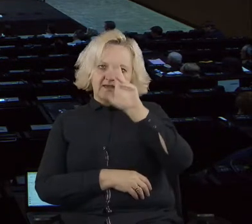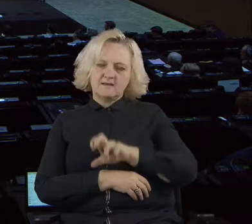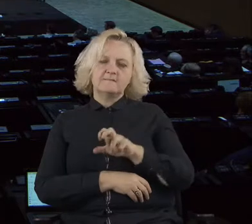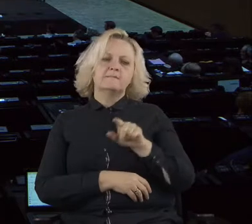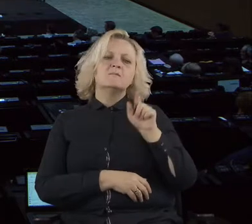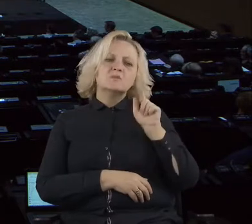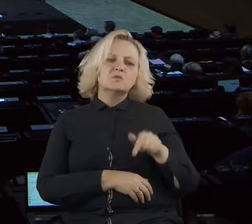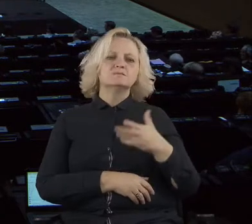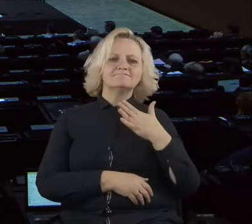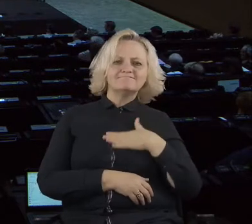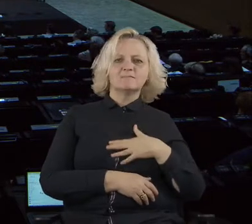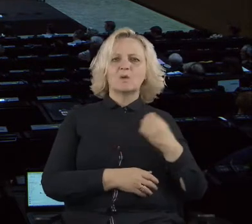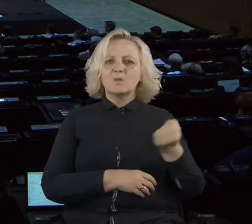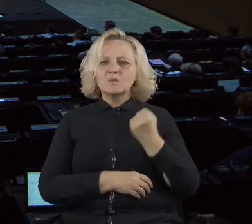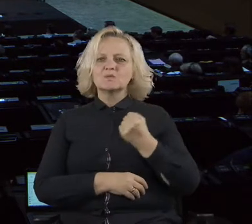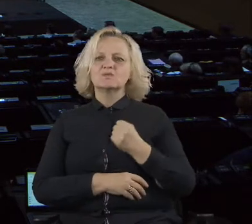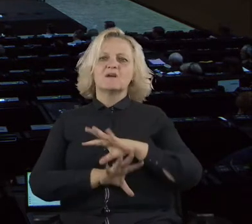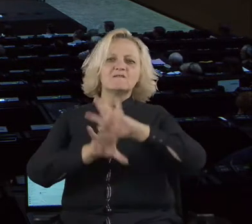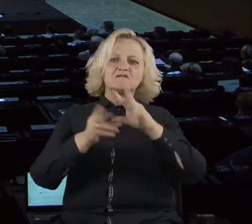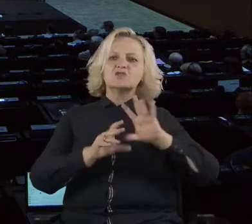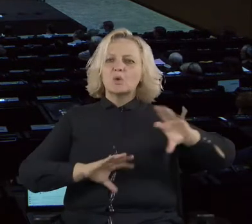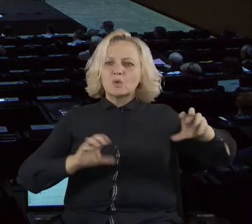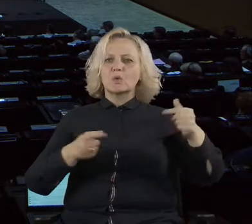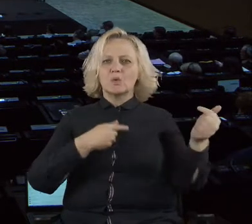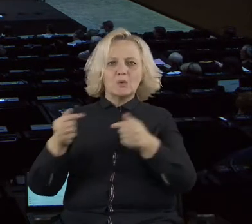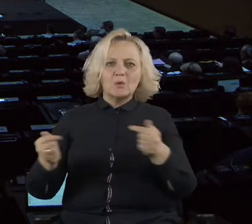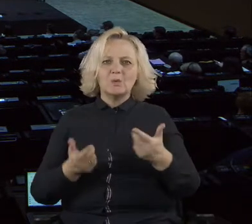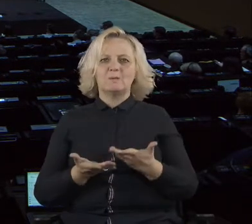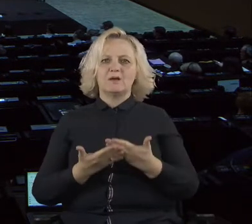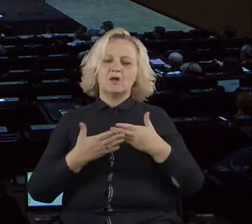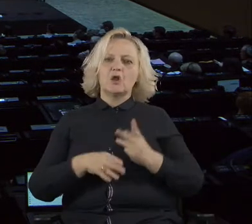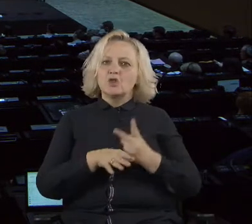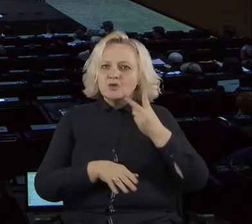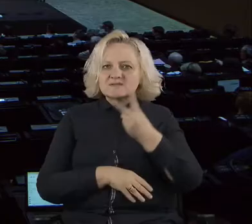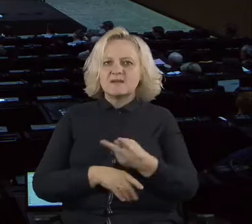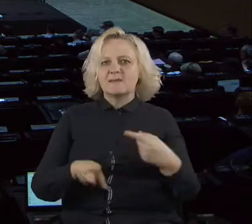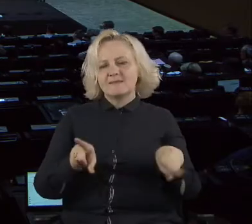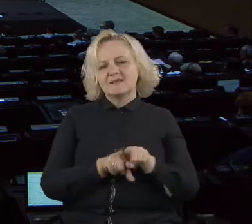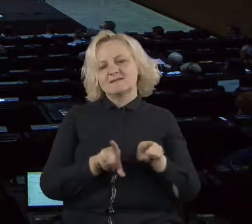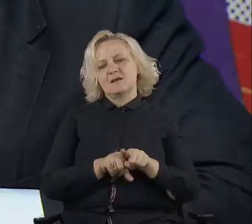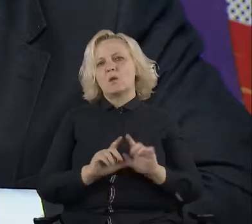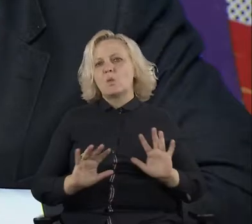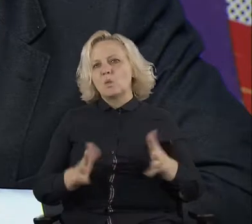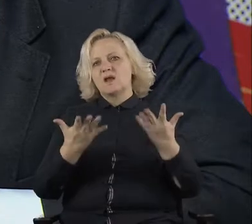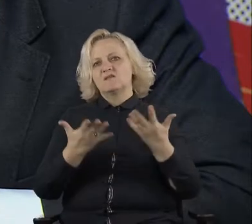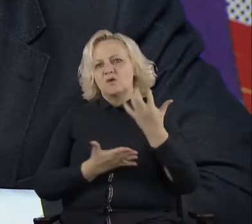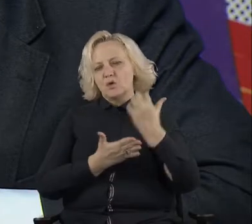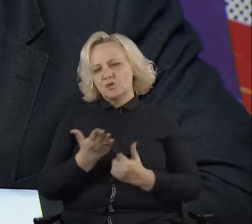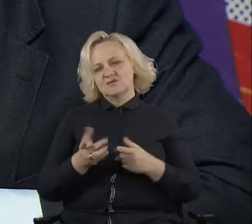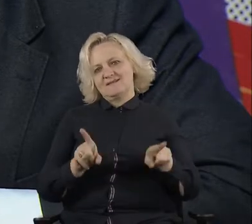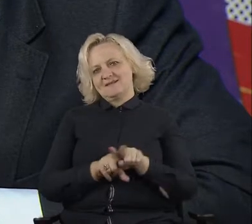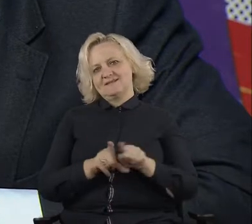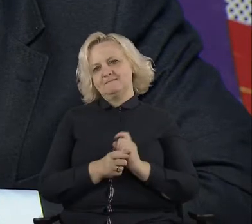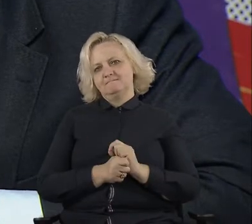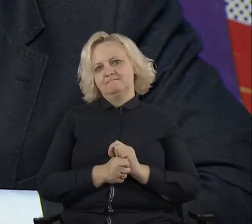for representation and participation, such as accessibility is, ease of use. User-oriented, co-creative,